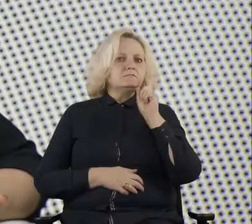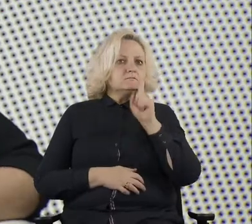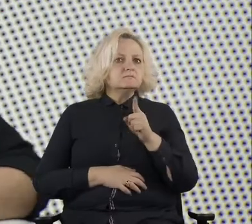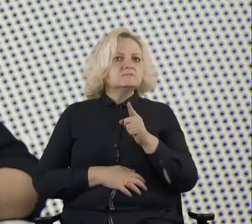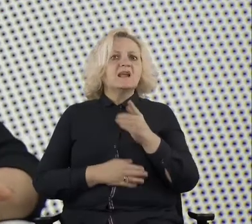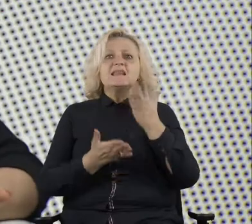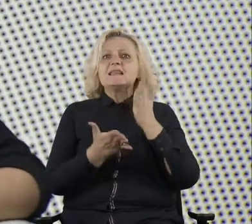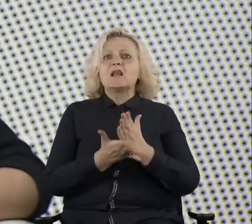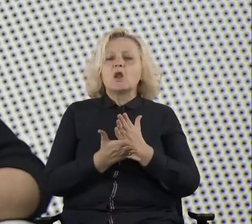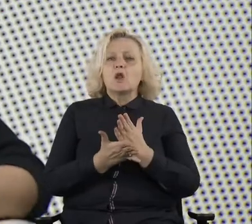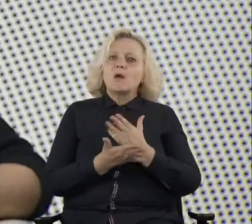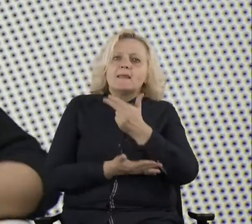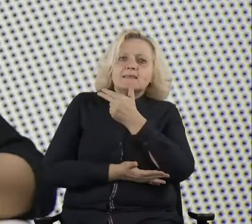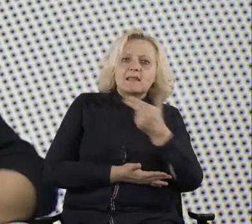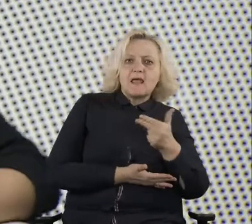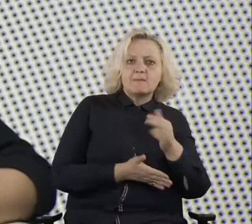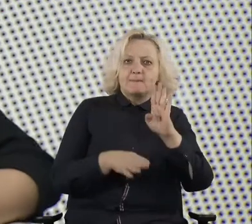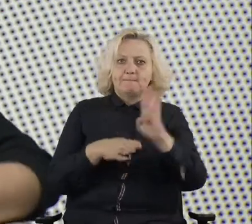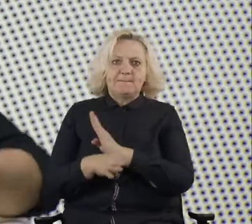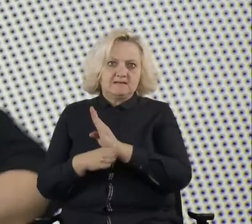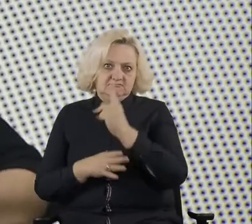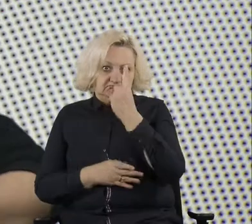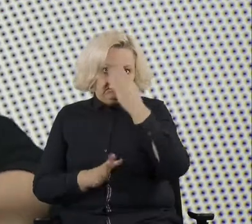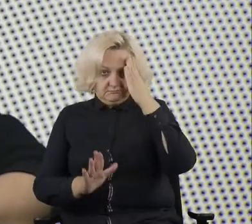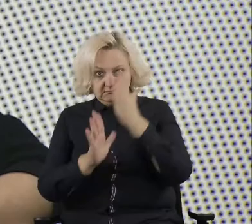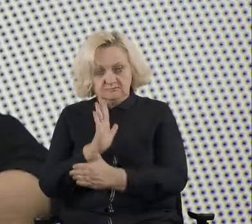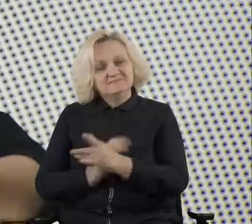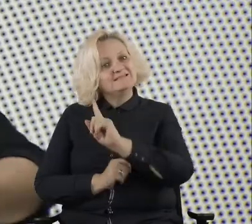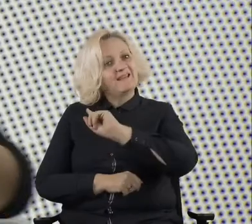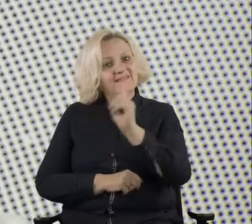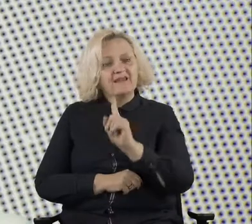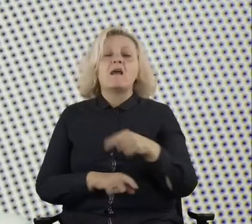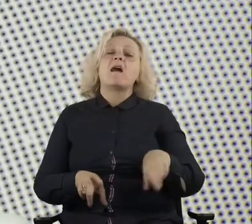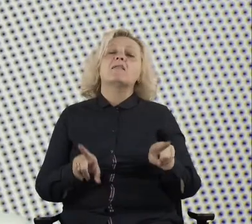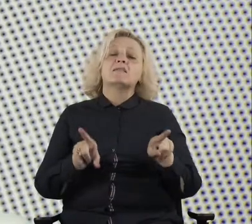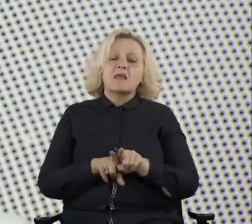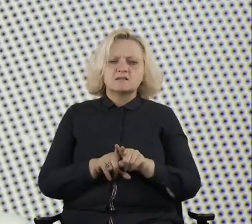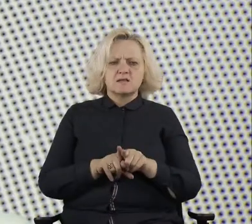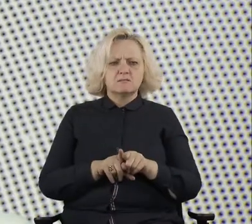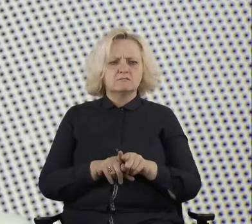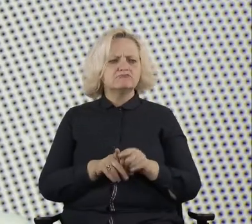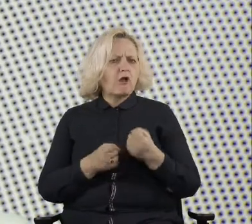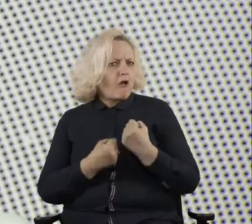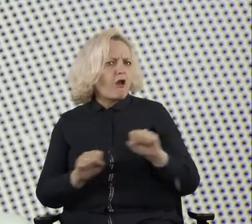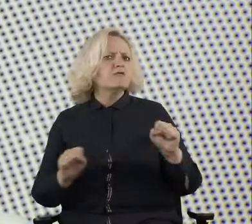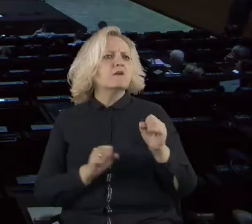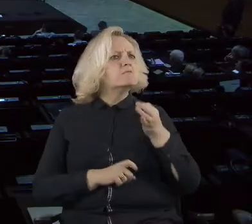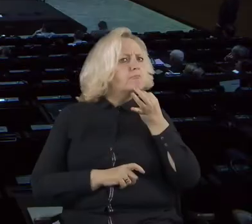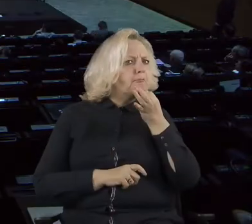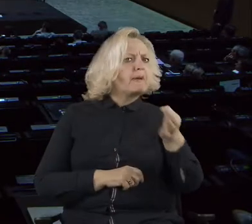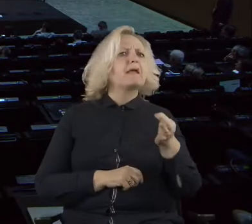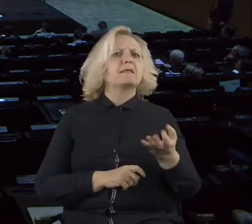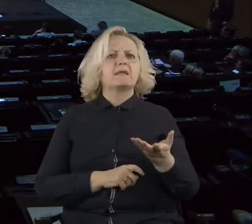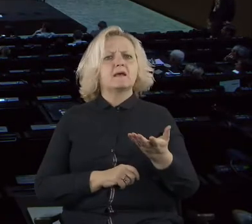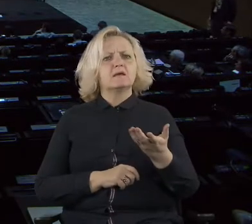mindset, mindset of being brave to ask such questions. If you hear it's impossible because it turned out